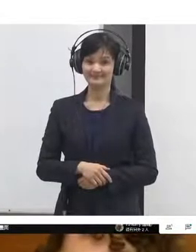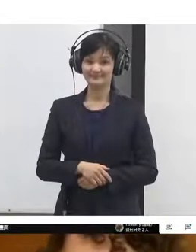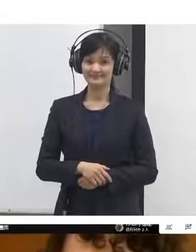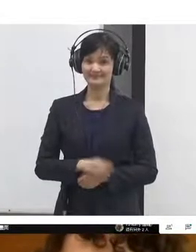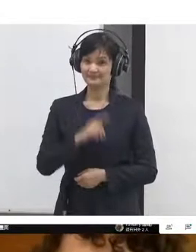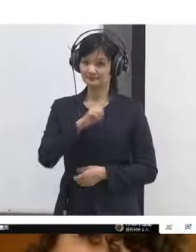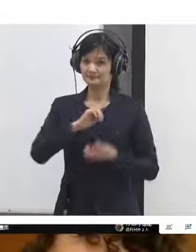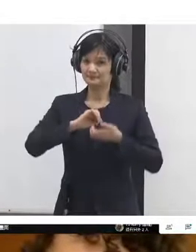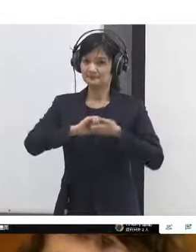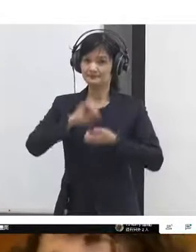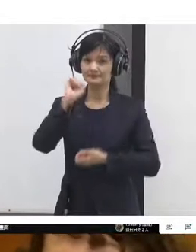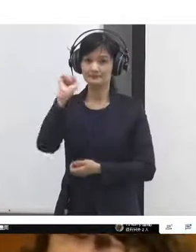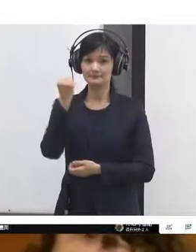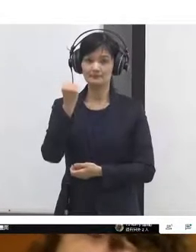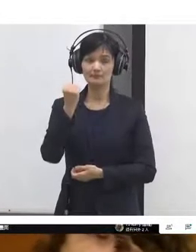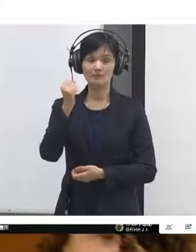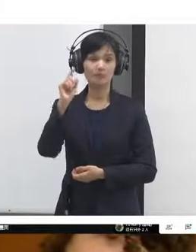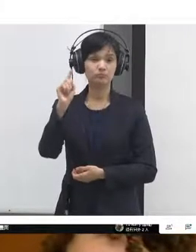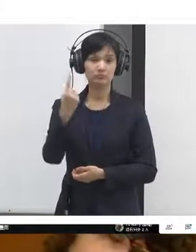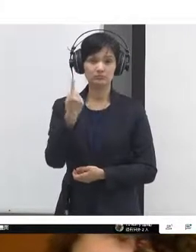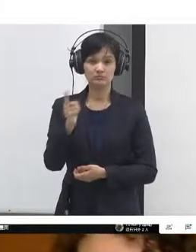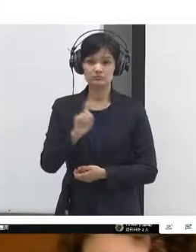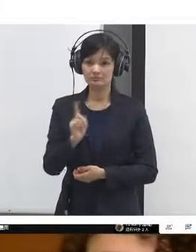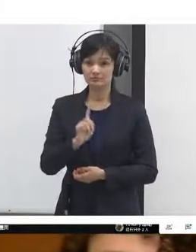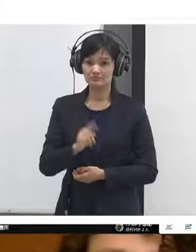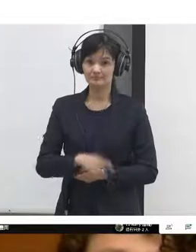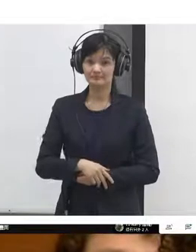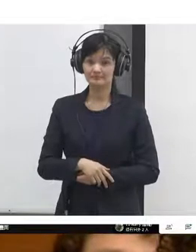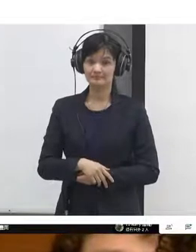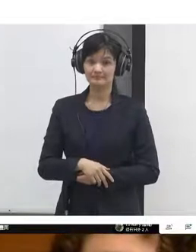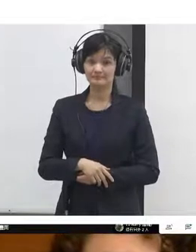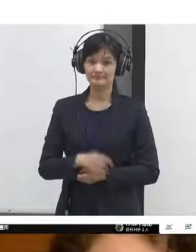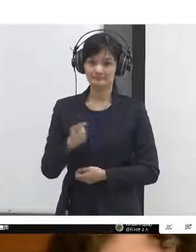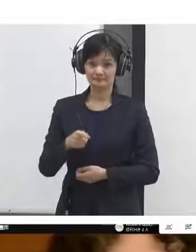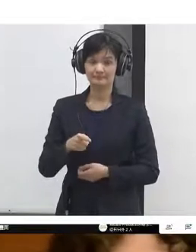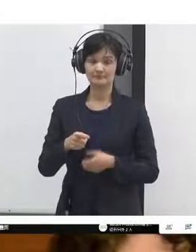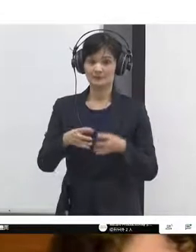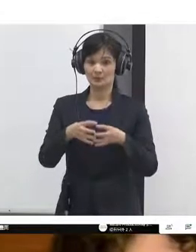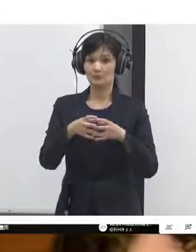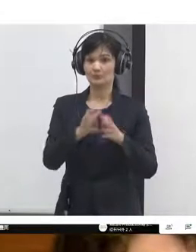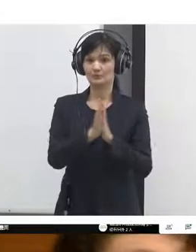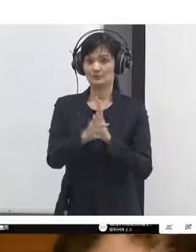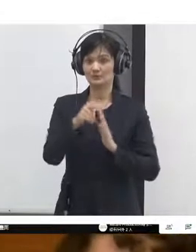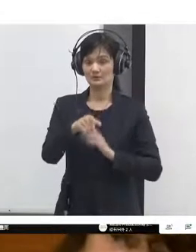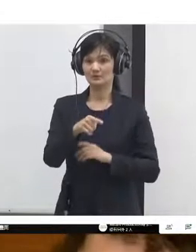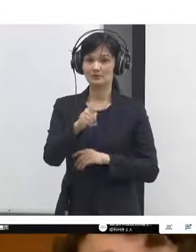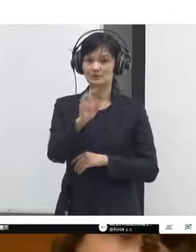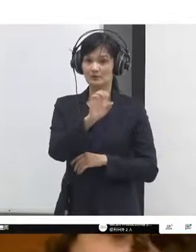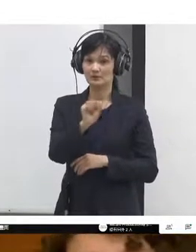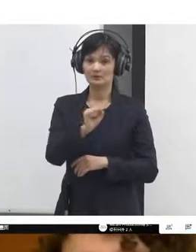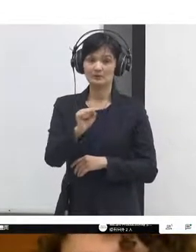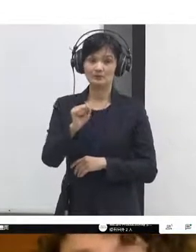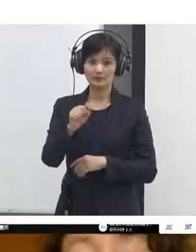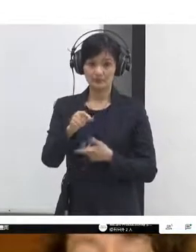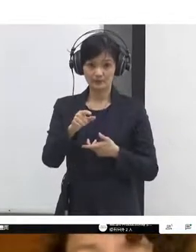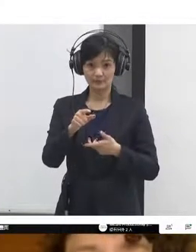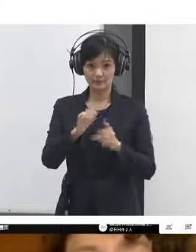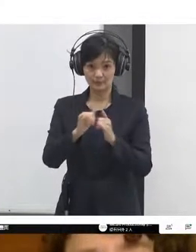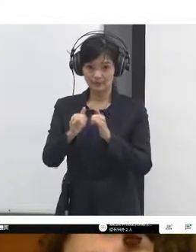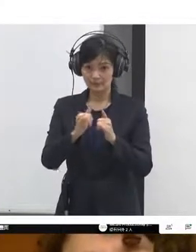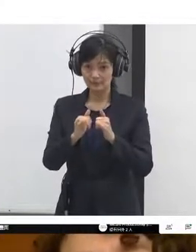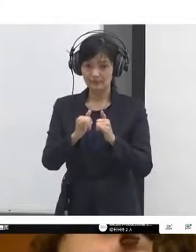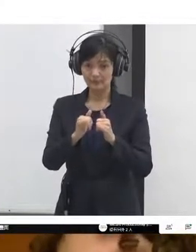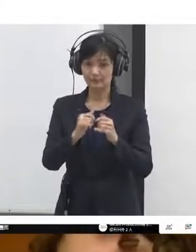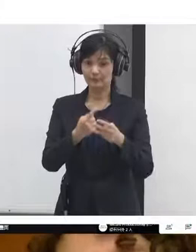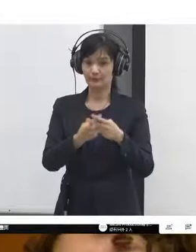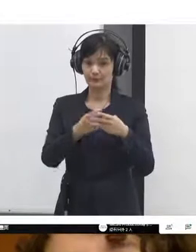group sociocracy for all so luckily there's on this specific content there's a lot